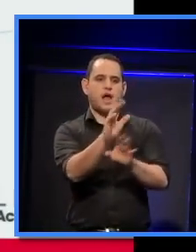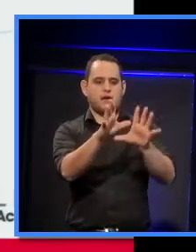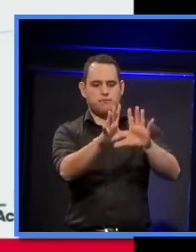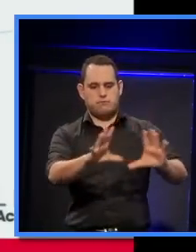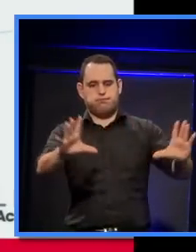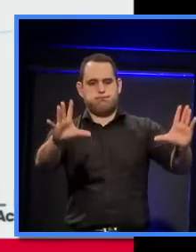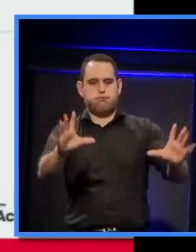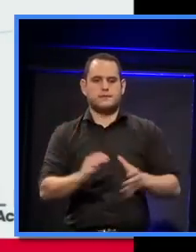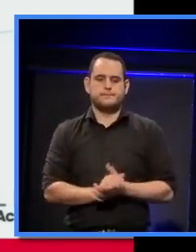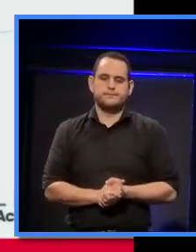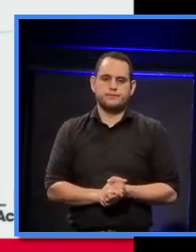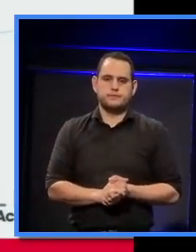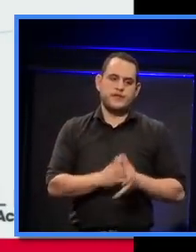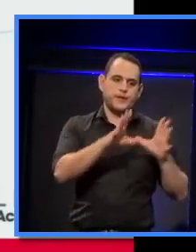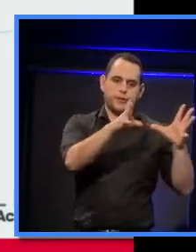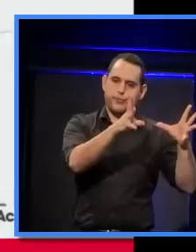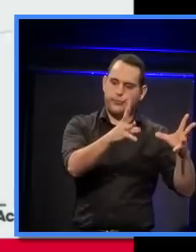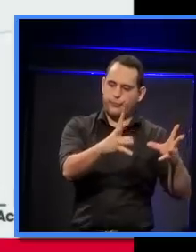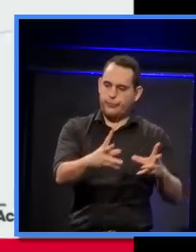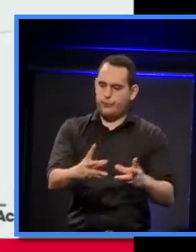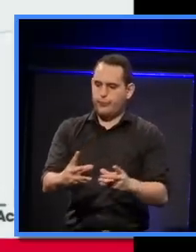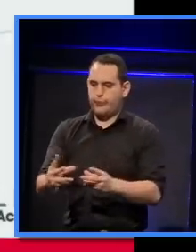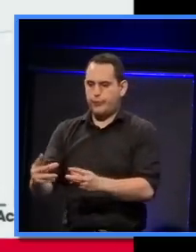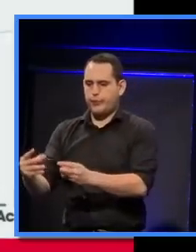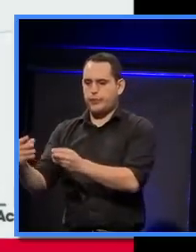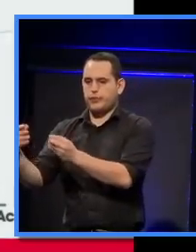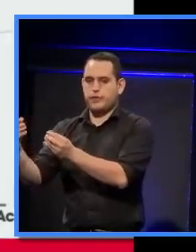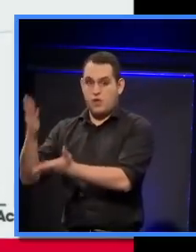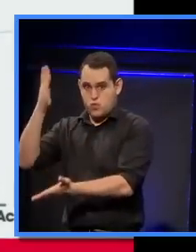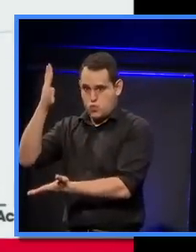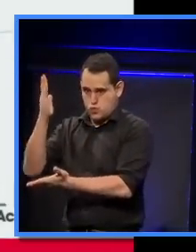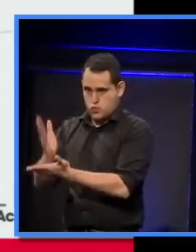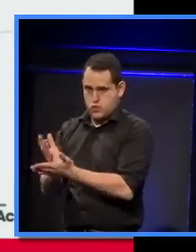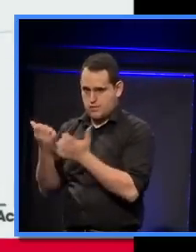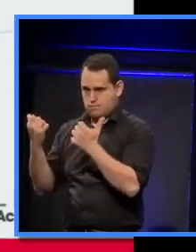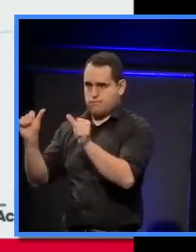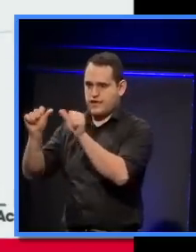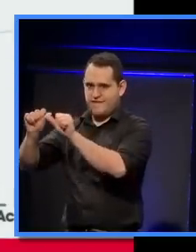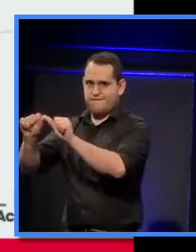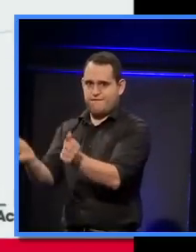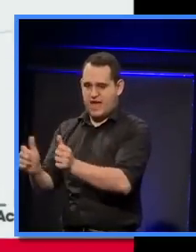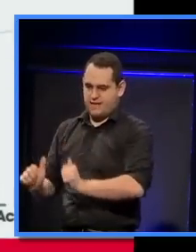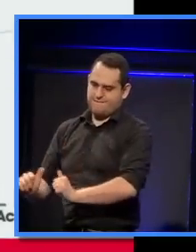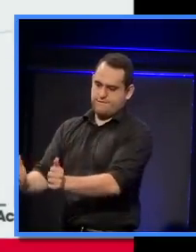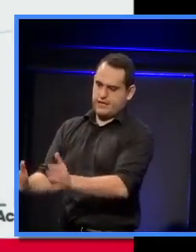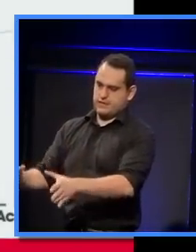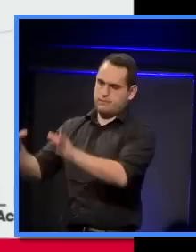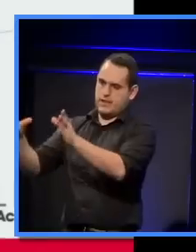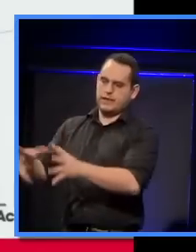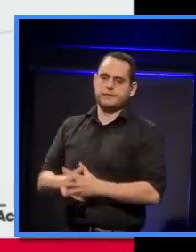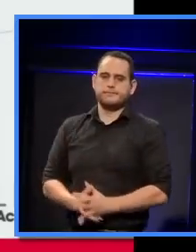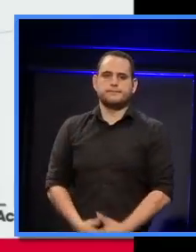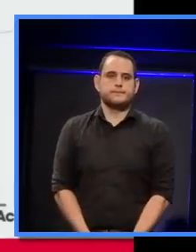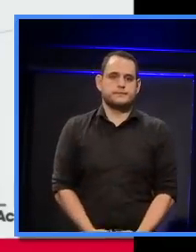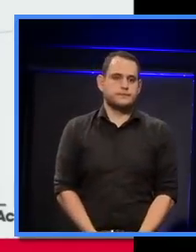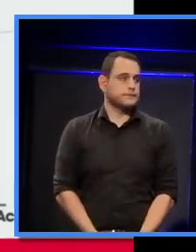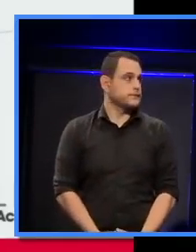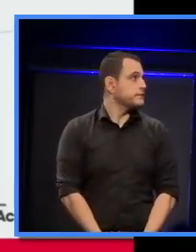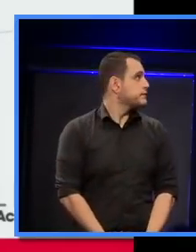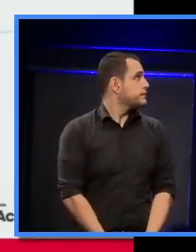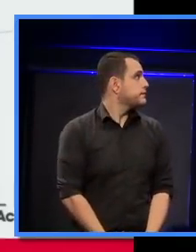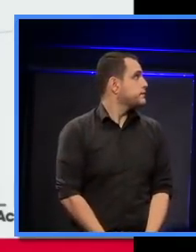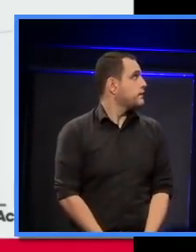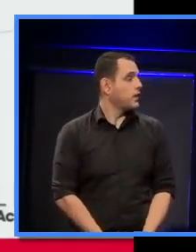competition, and here it is melding into the actual, finally complete building. So,